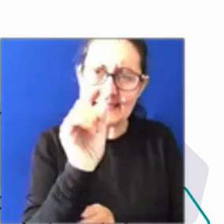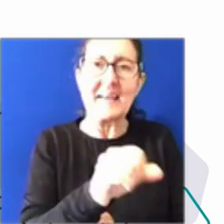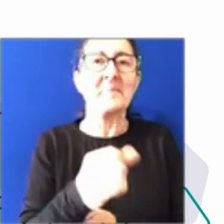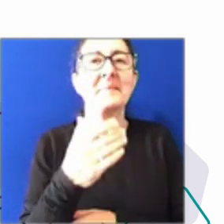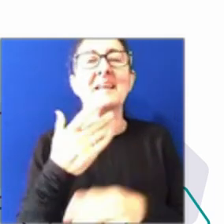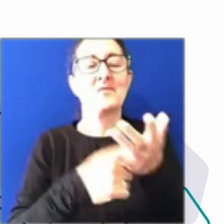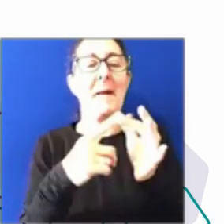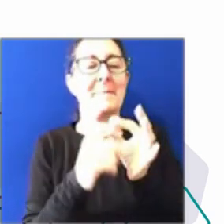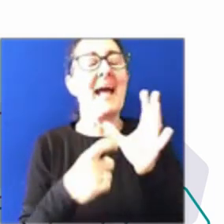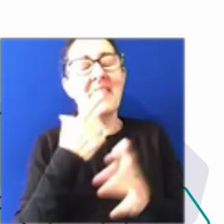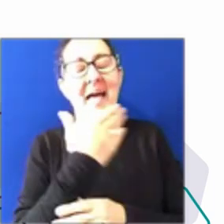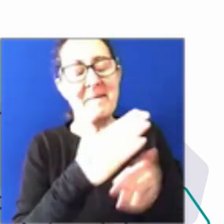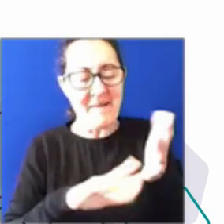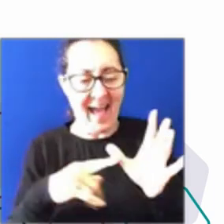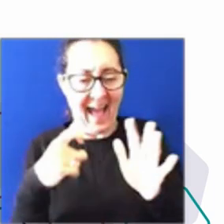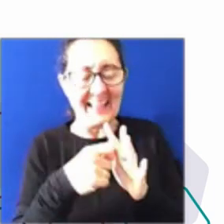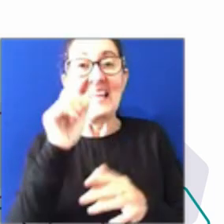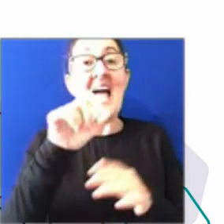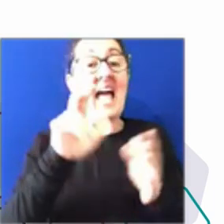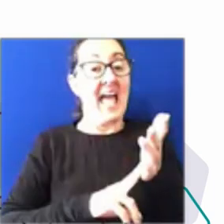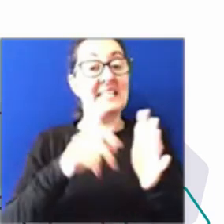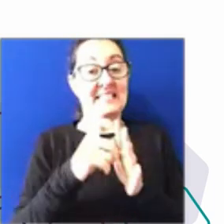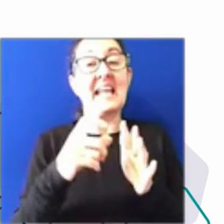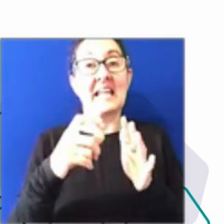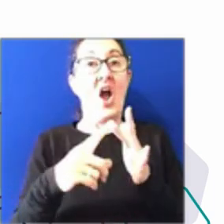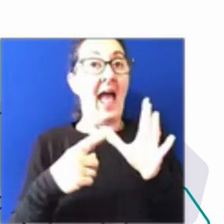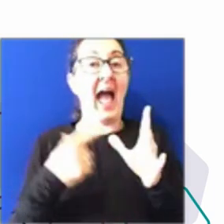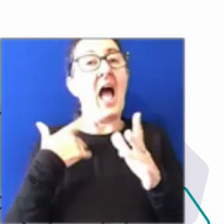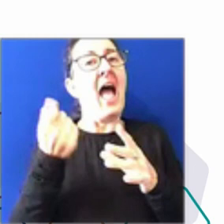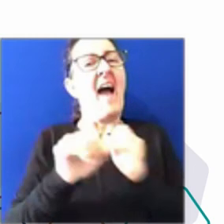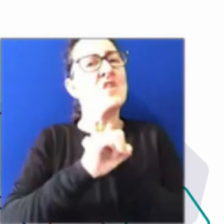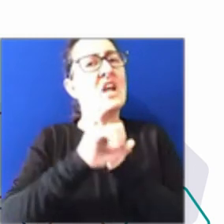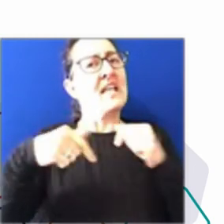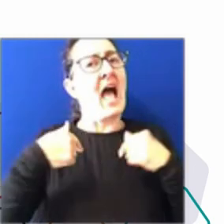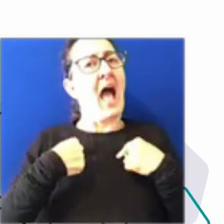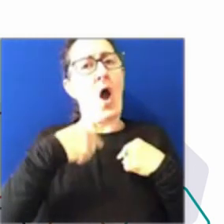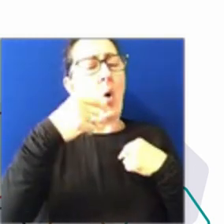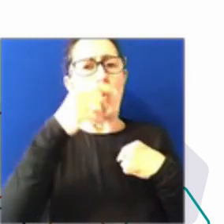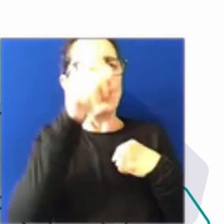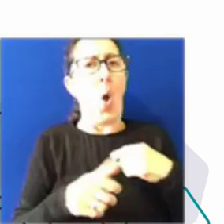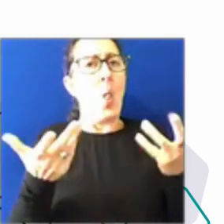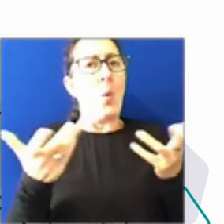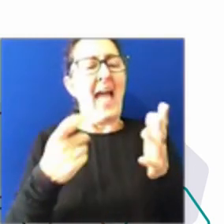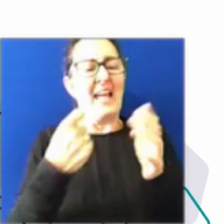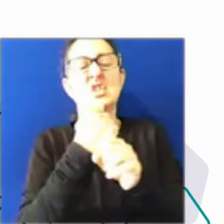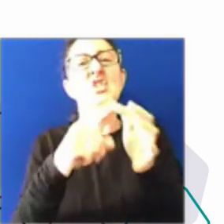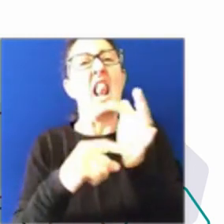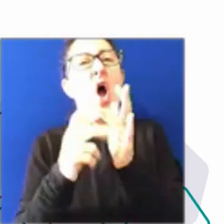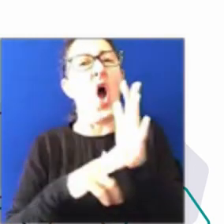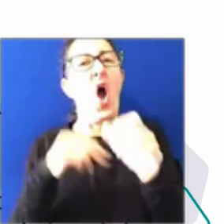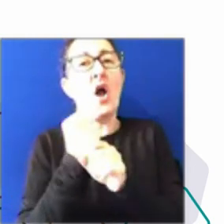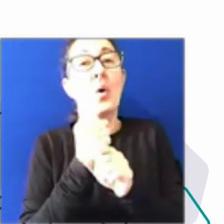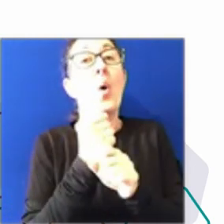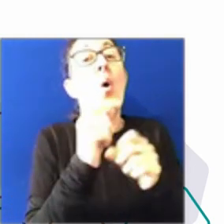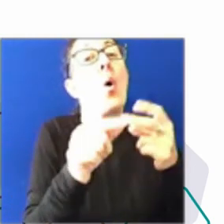Right now, the NDIA, we advertise our roles as Geelong, which is where our headquarters all by negotiation to make it clear that